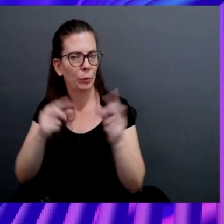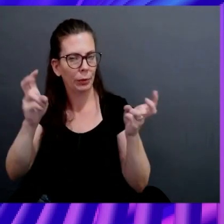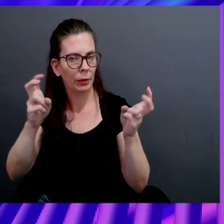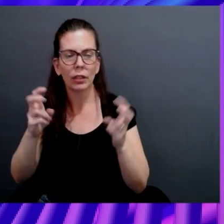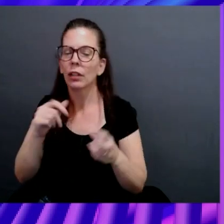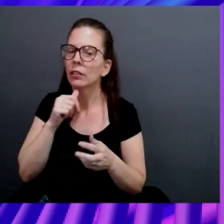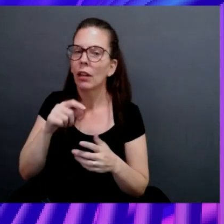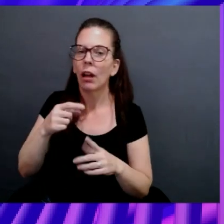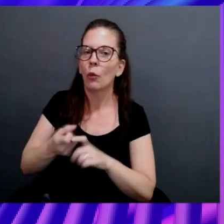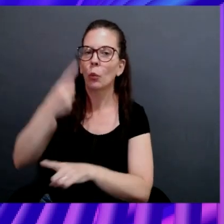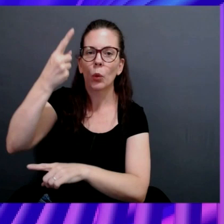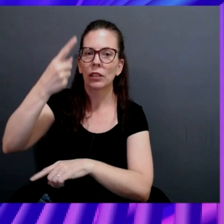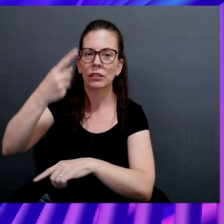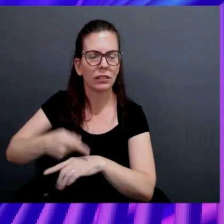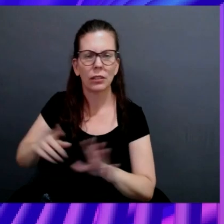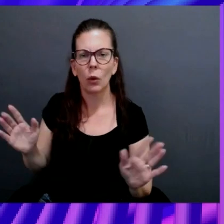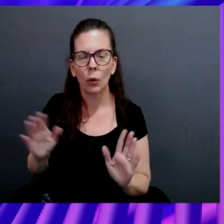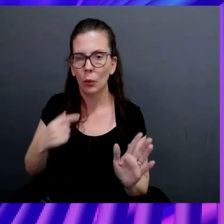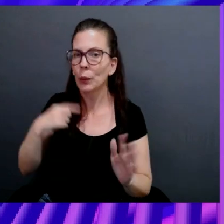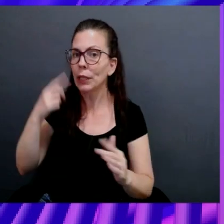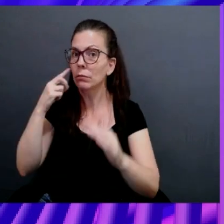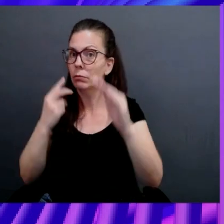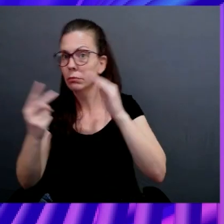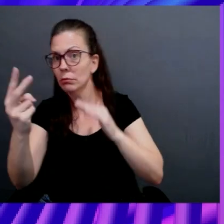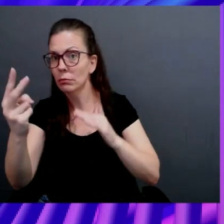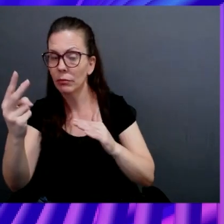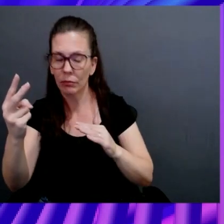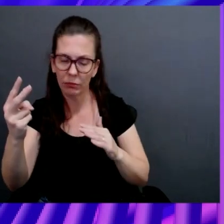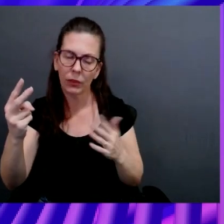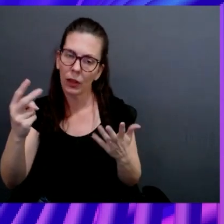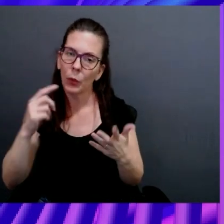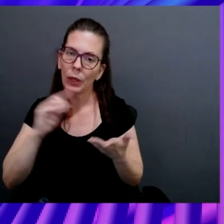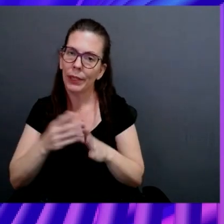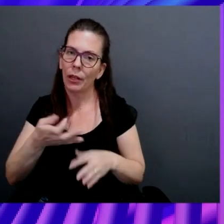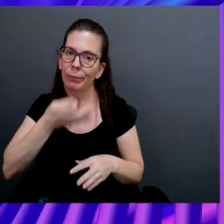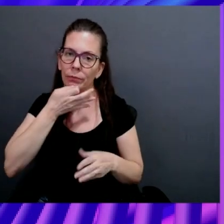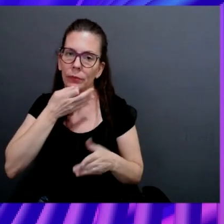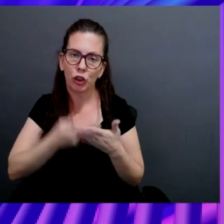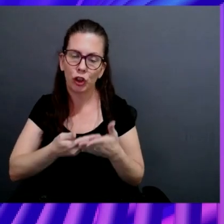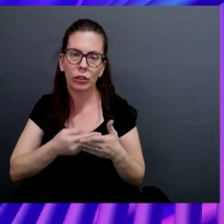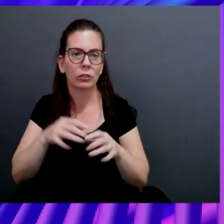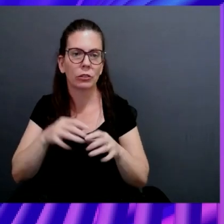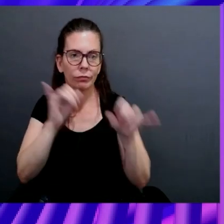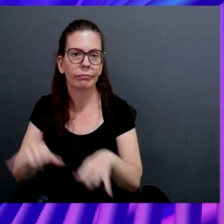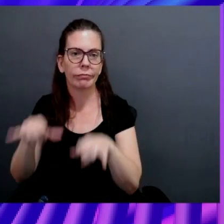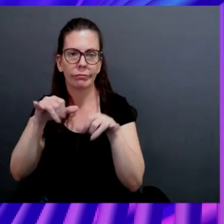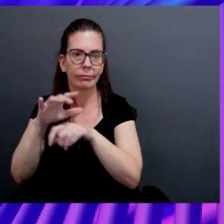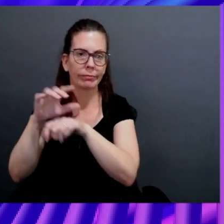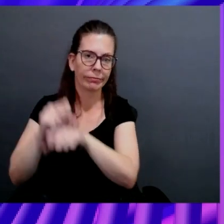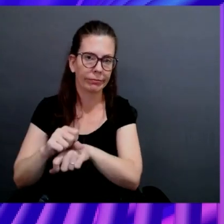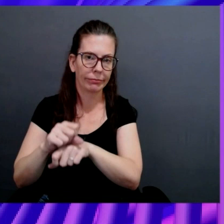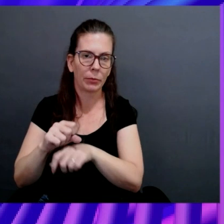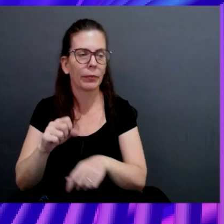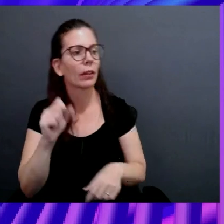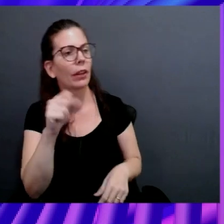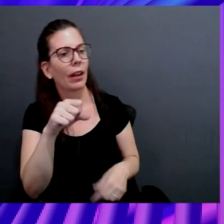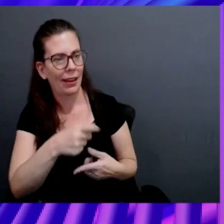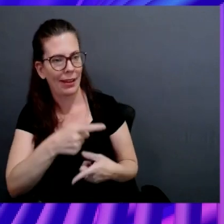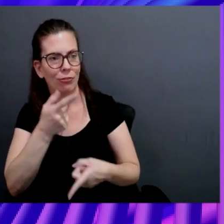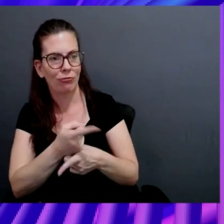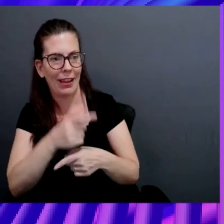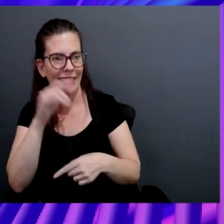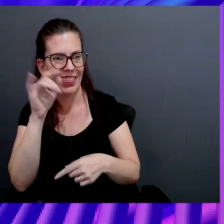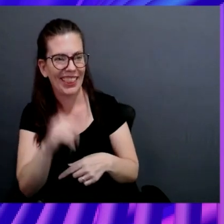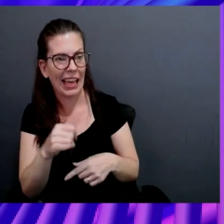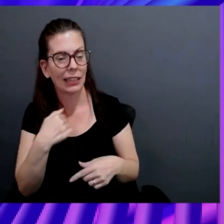one-off. It's that we should anticipate, like, we need to get good at this as a ritual. Exactly. That's exactly the thing. And we realize we have